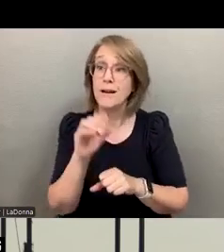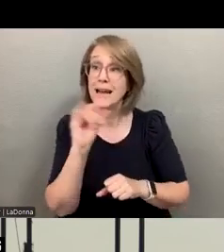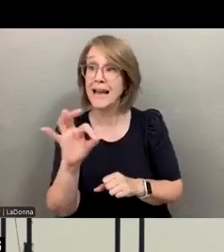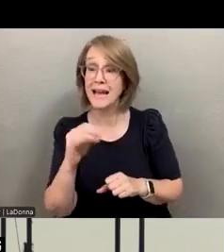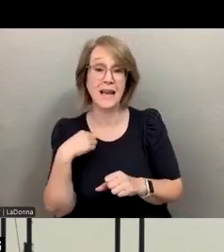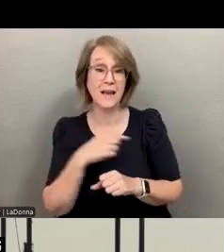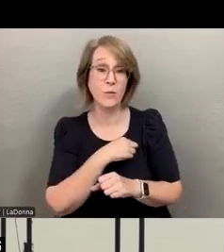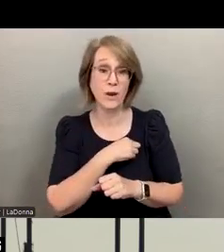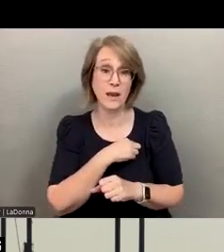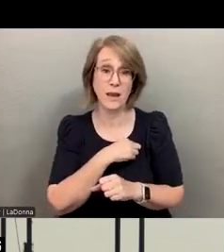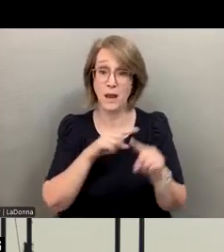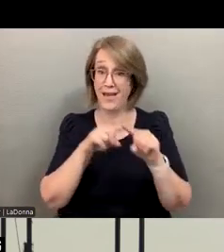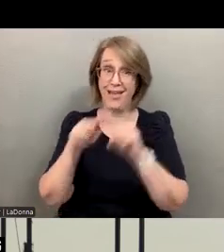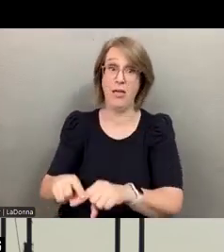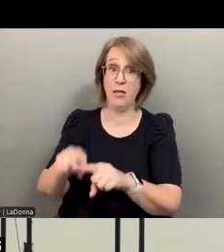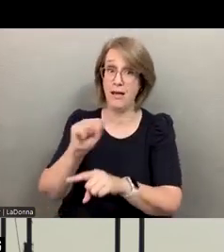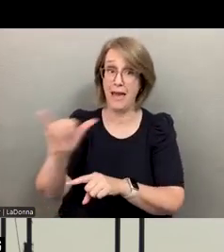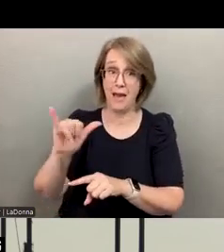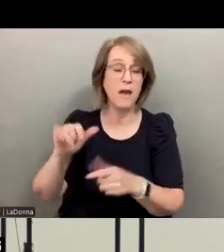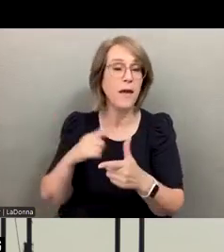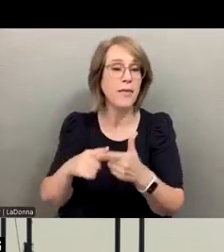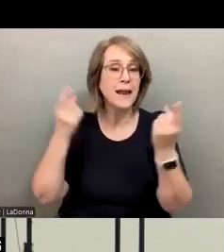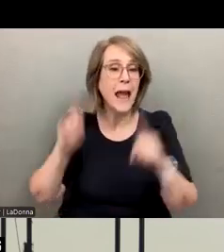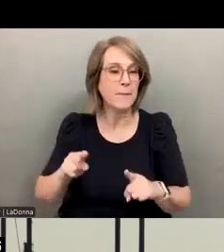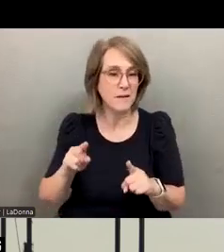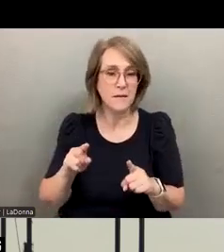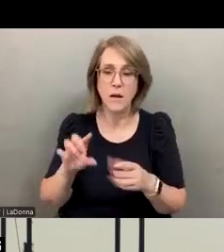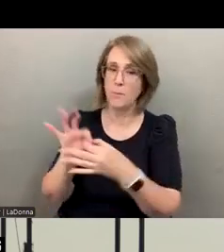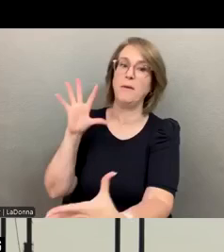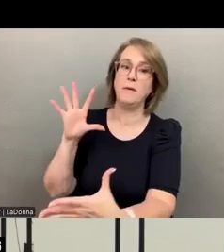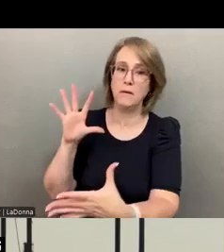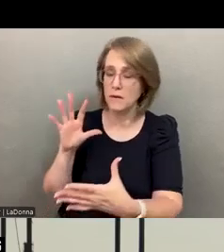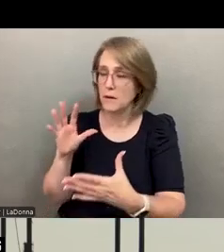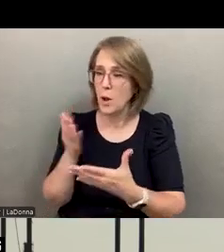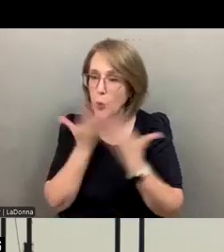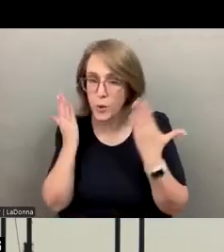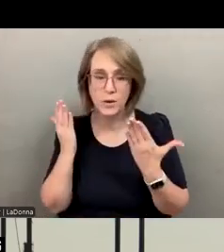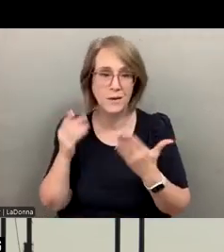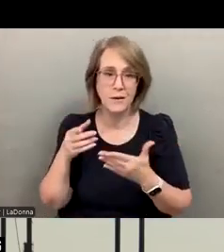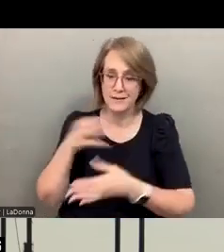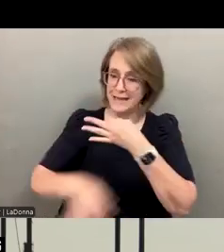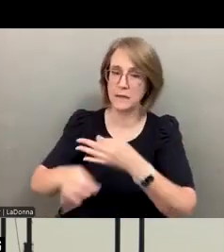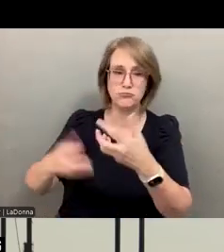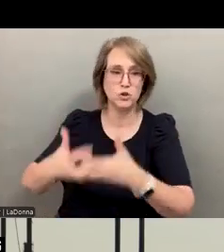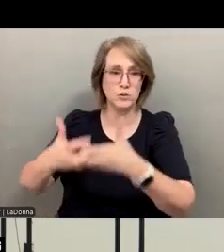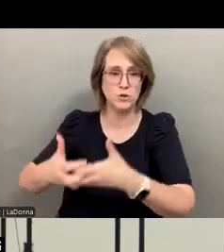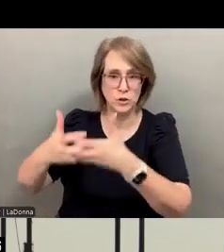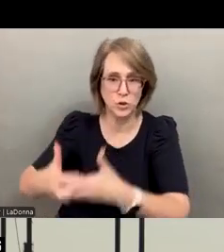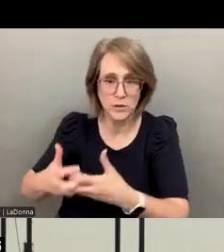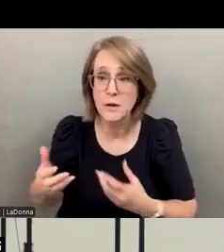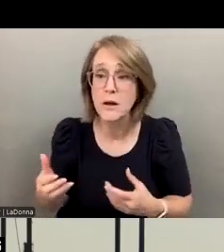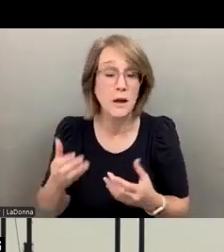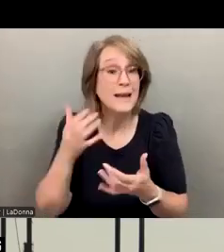rely too heavily on AI, we risk losing the very essence of what makes peer support so powerful. AI might